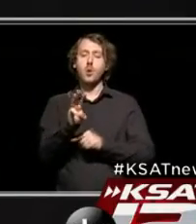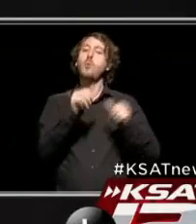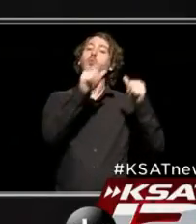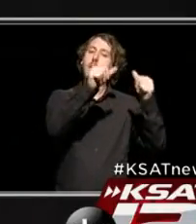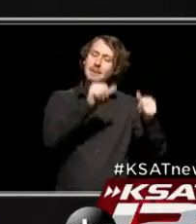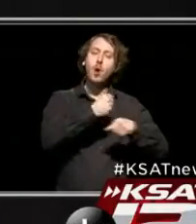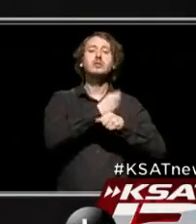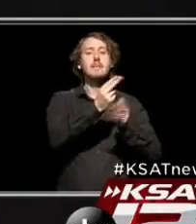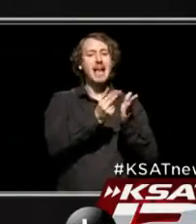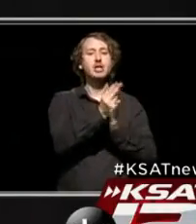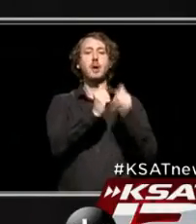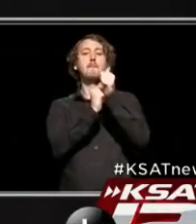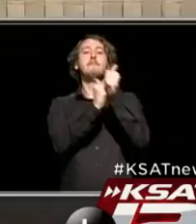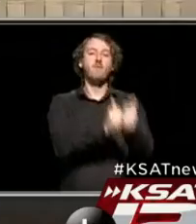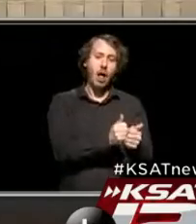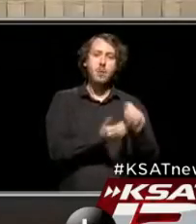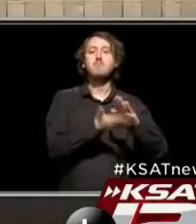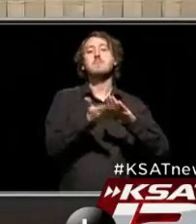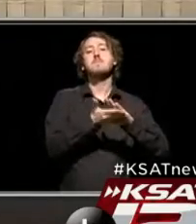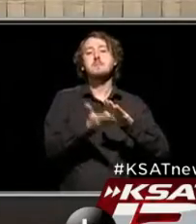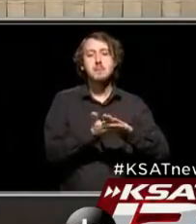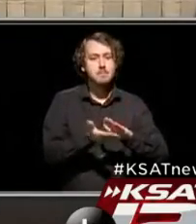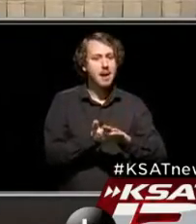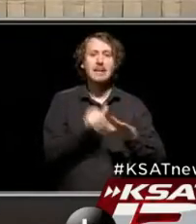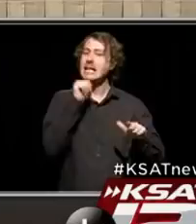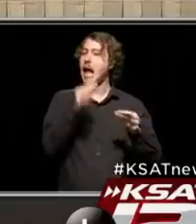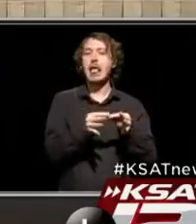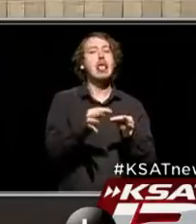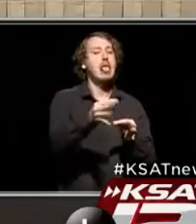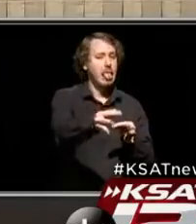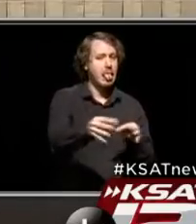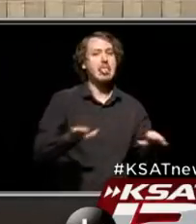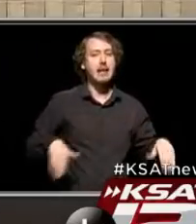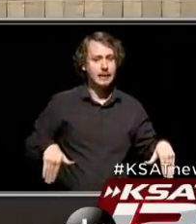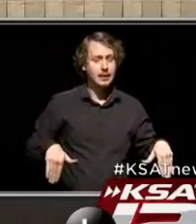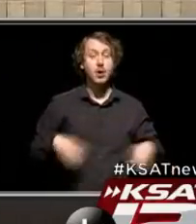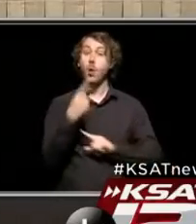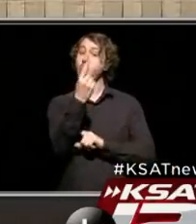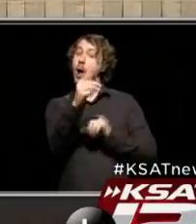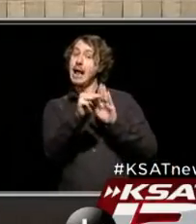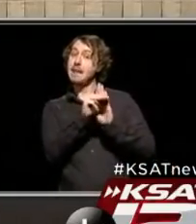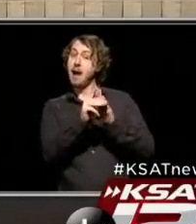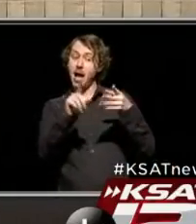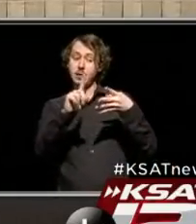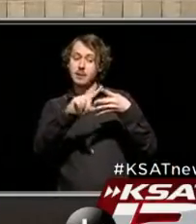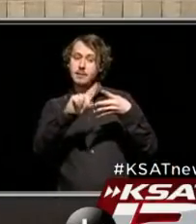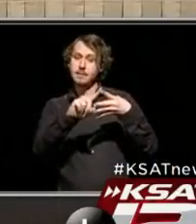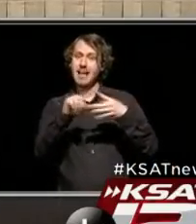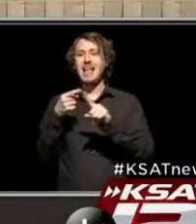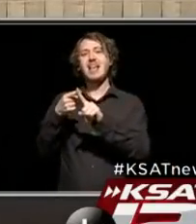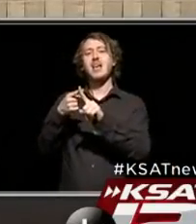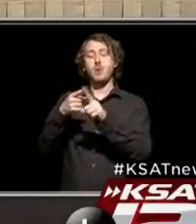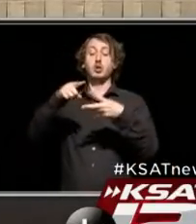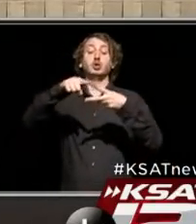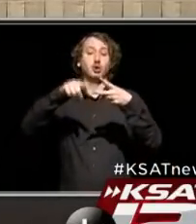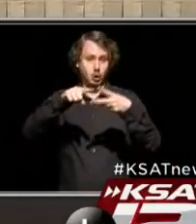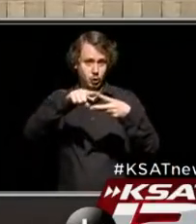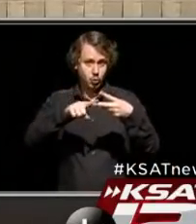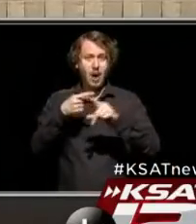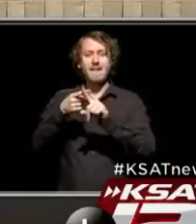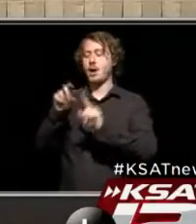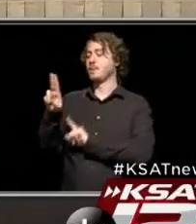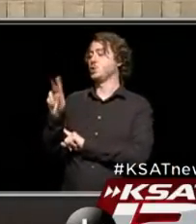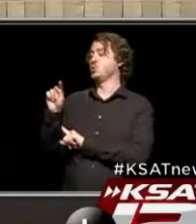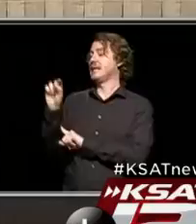they become updated. One of those models will be from UTS, two of the models will be from